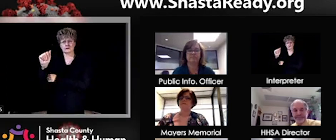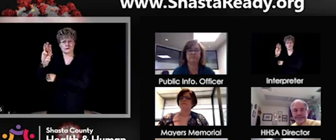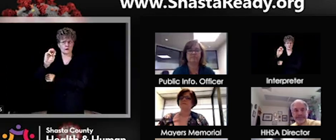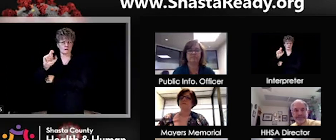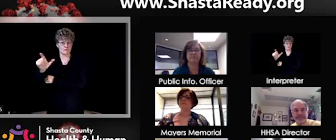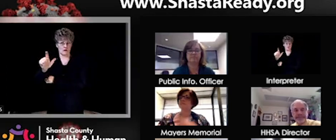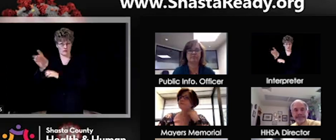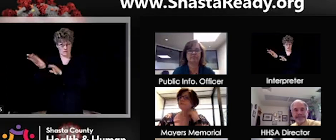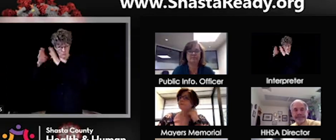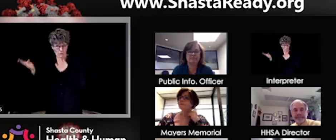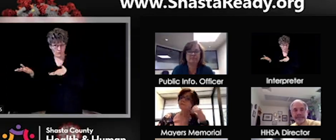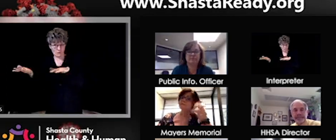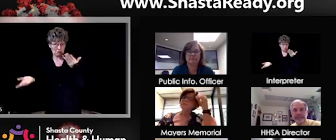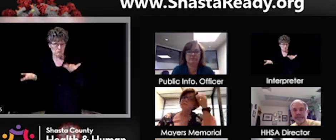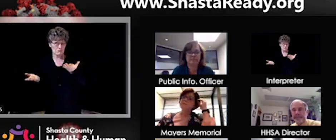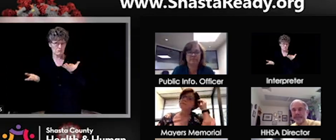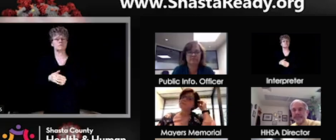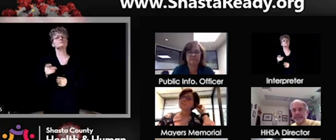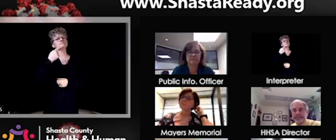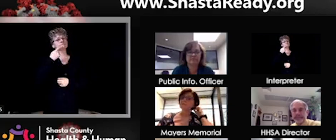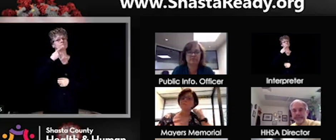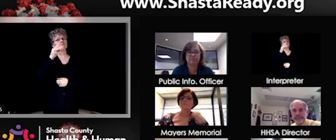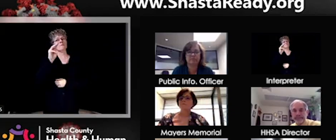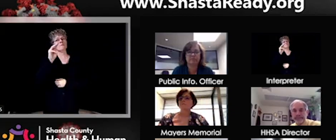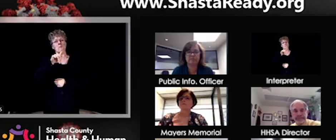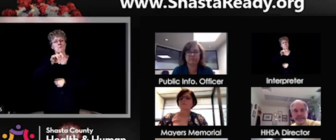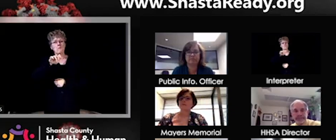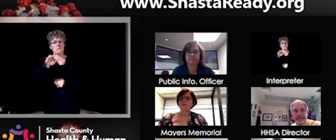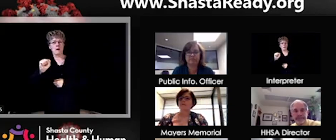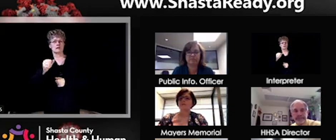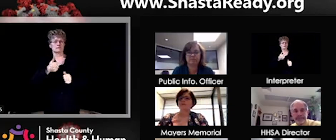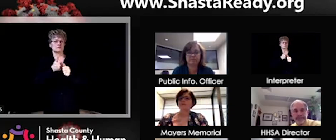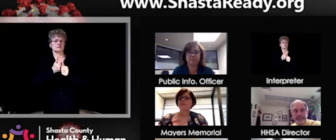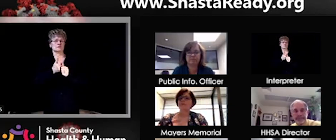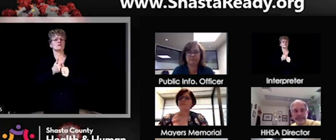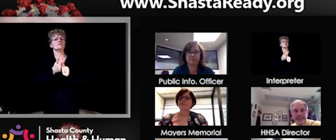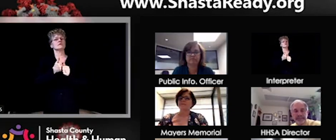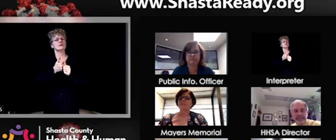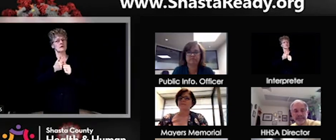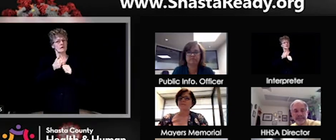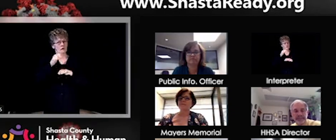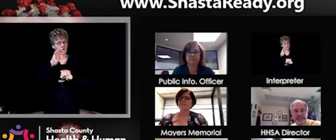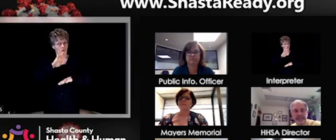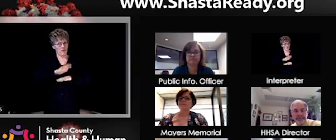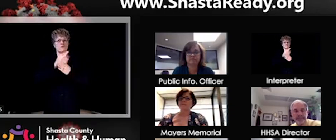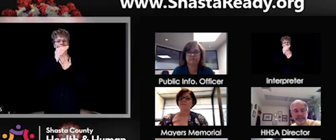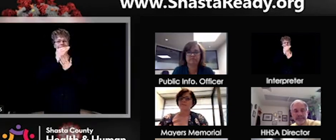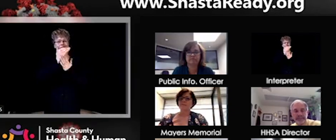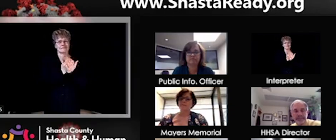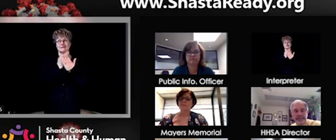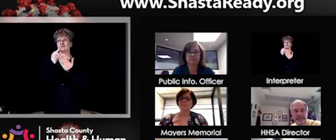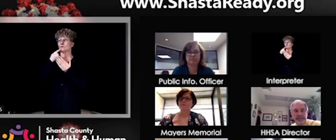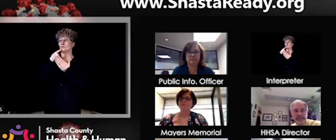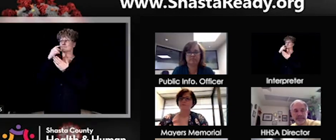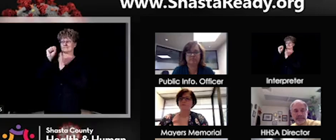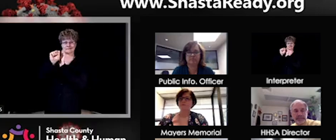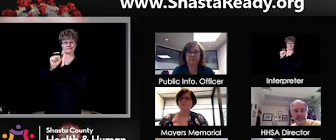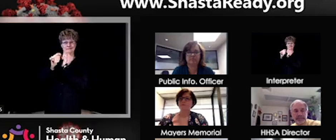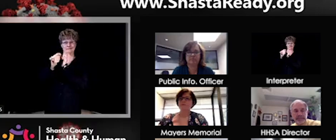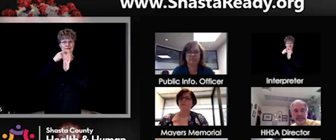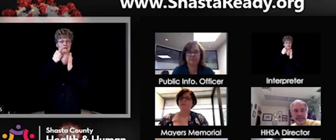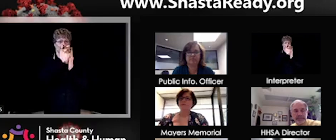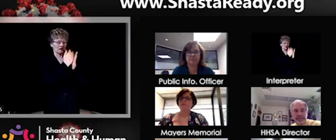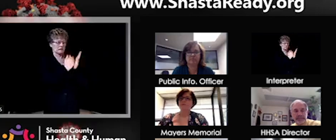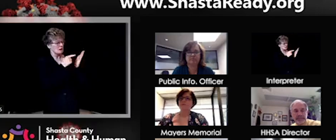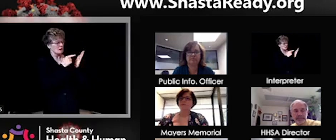So malls are listed. I do not know the status of the mall right now, if they're prepared or if they're open yet. Others may